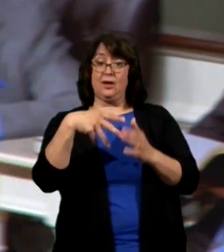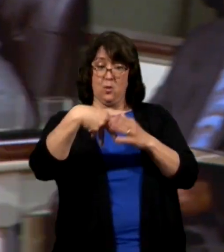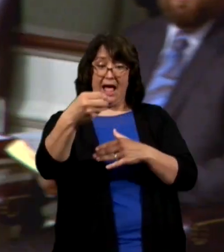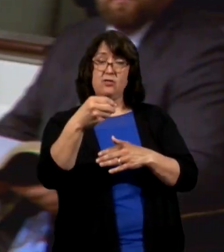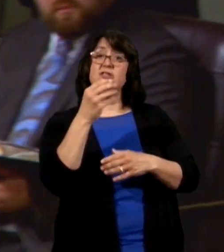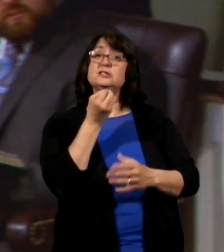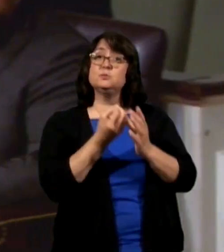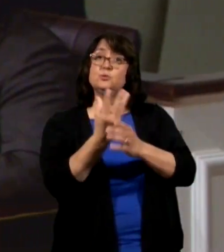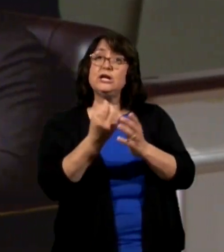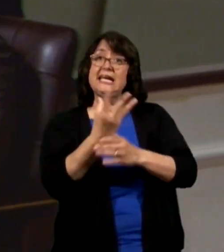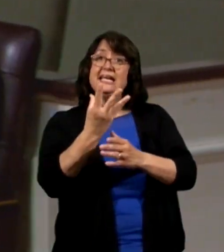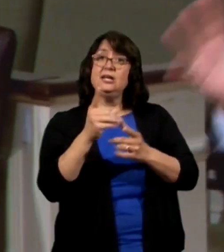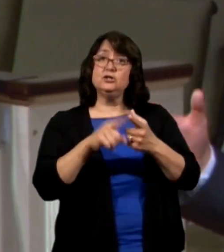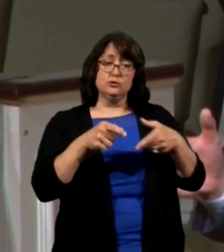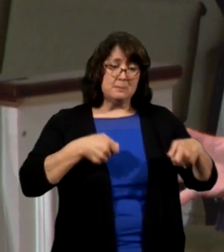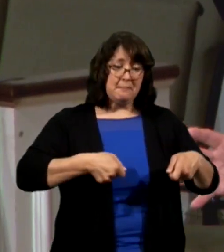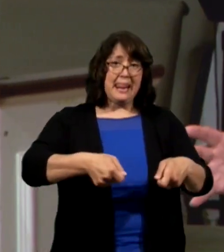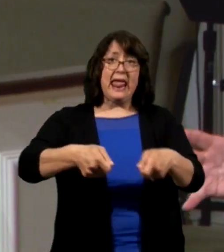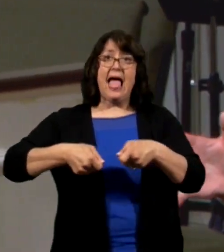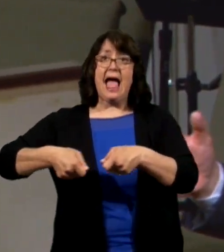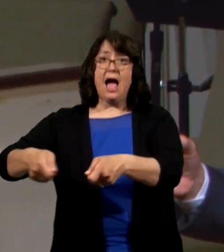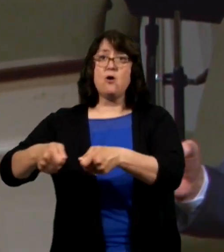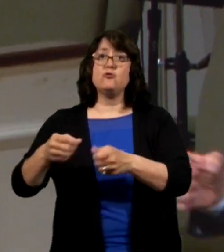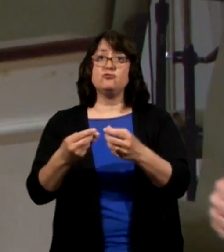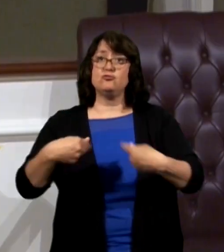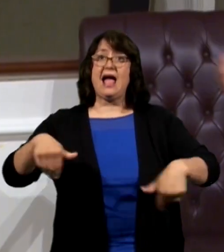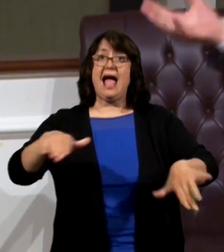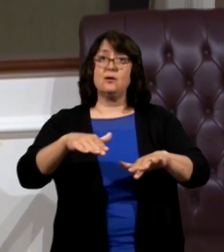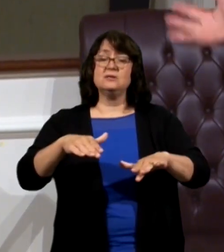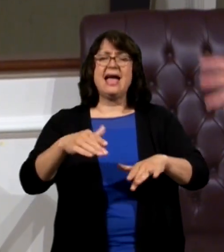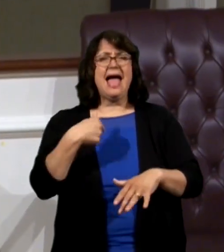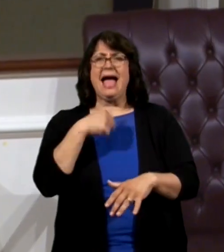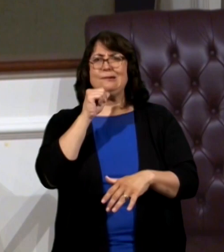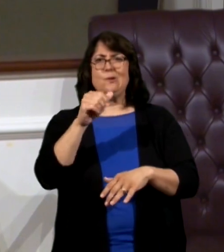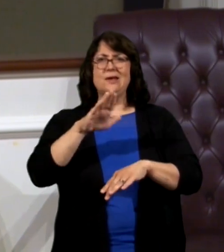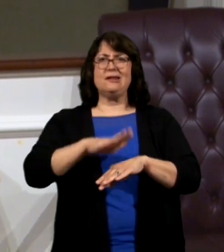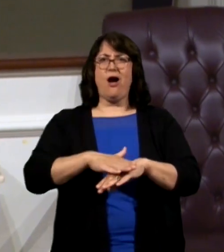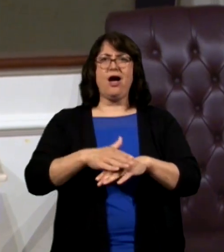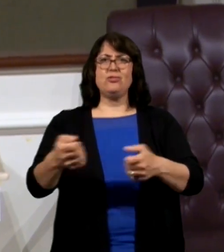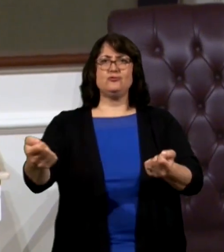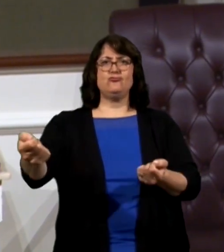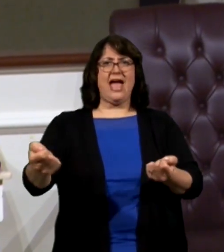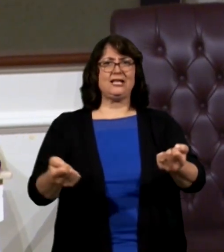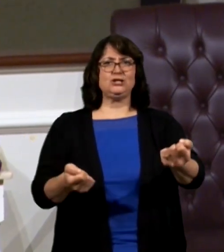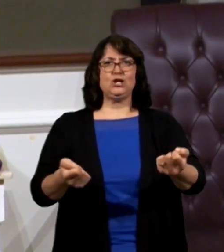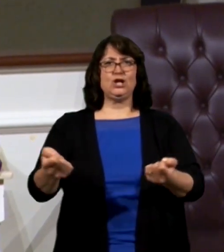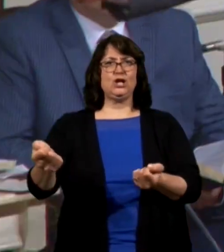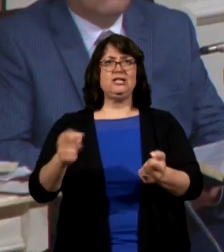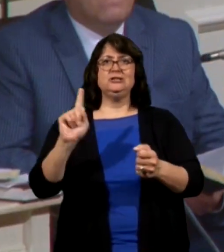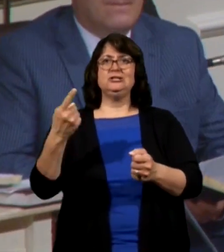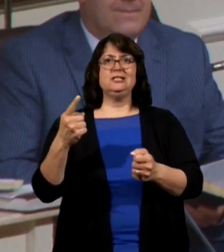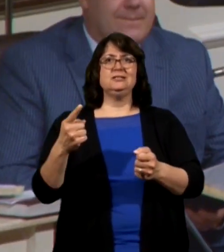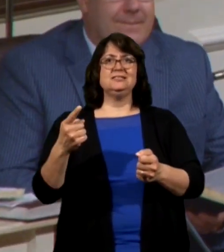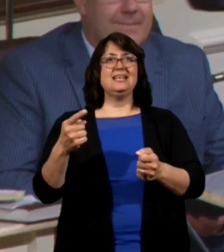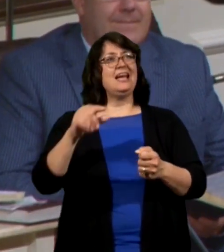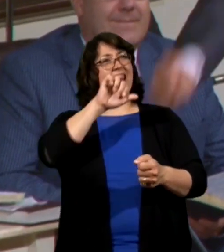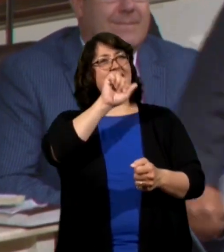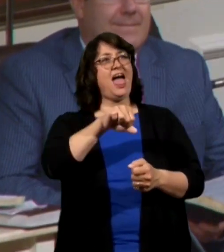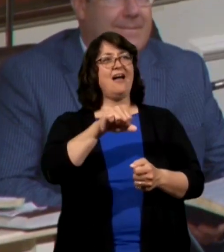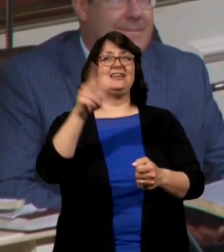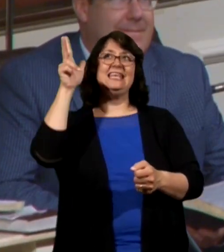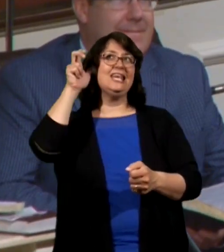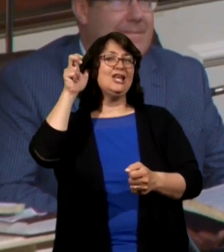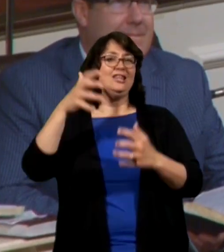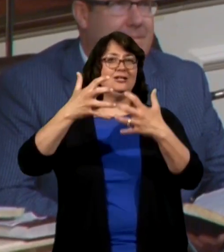spring to plow our ground I don't get on the tractor and just go out there because I love